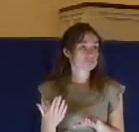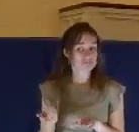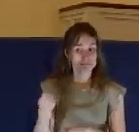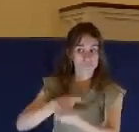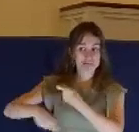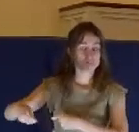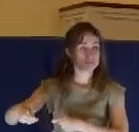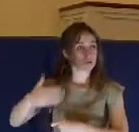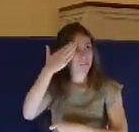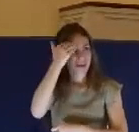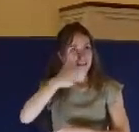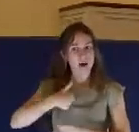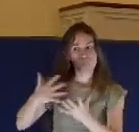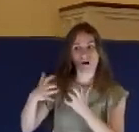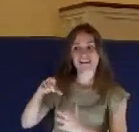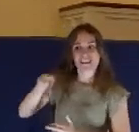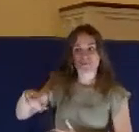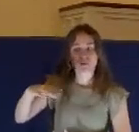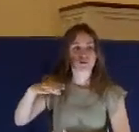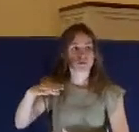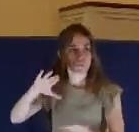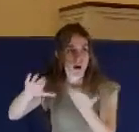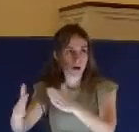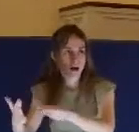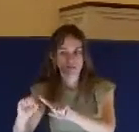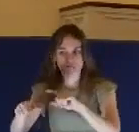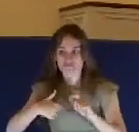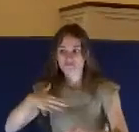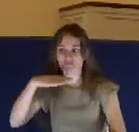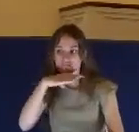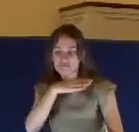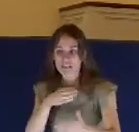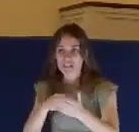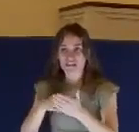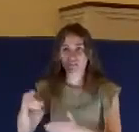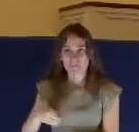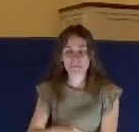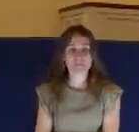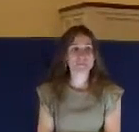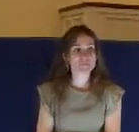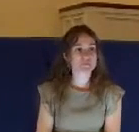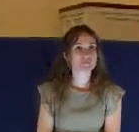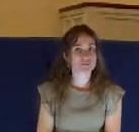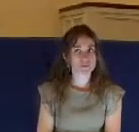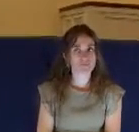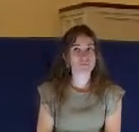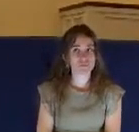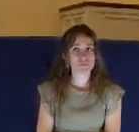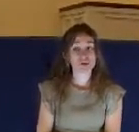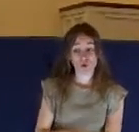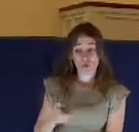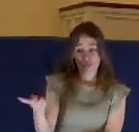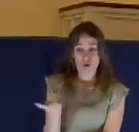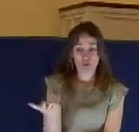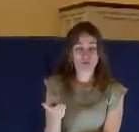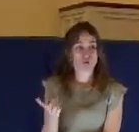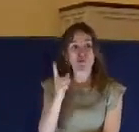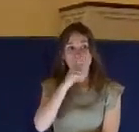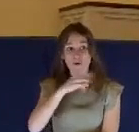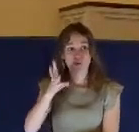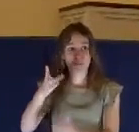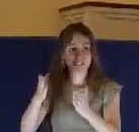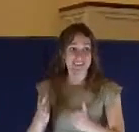Here are all these false witnesses. You know what happens to them? According to the law, they should have been put to death. Nothing happened to them.